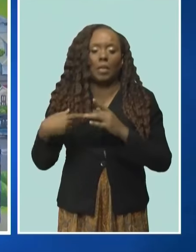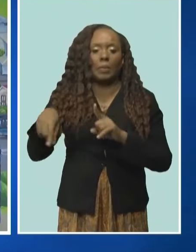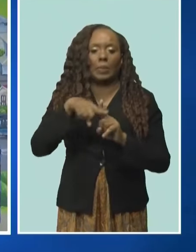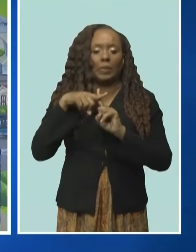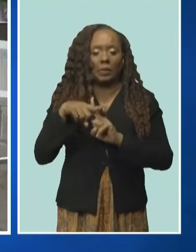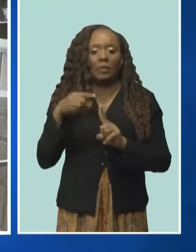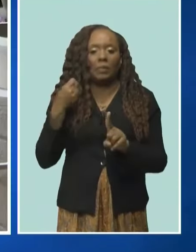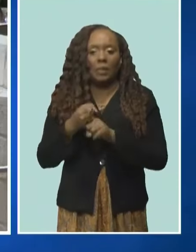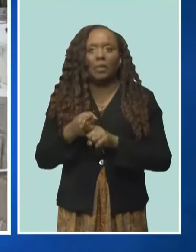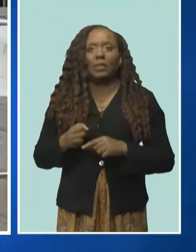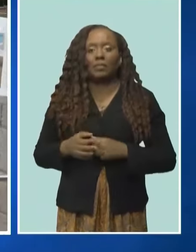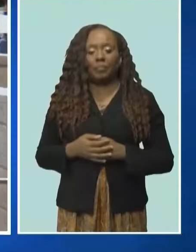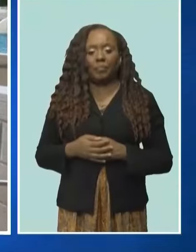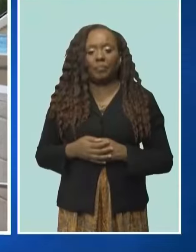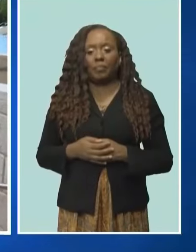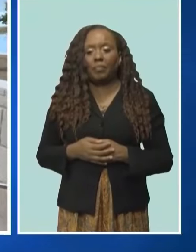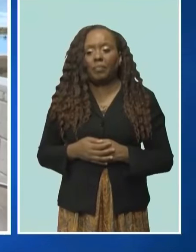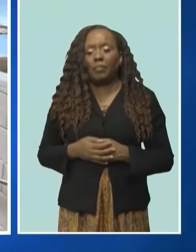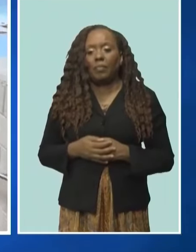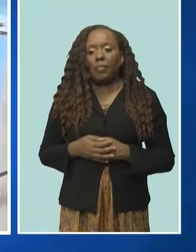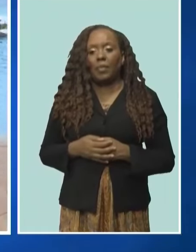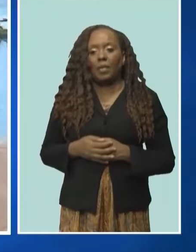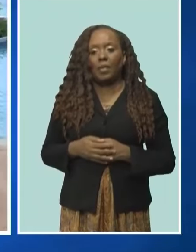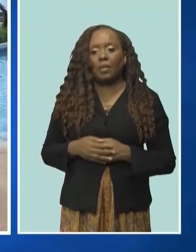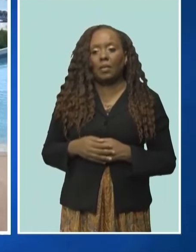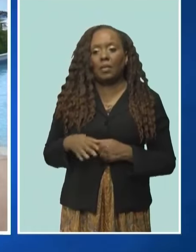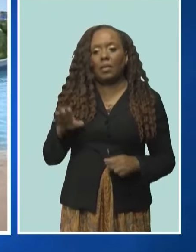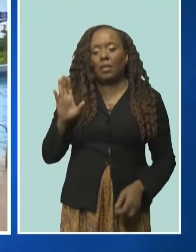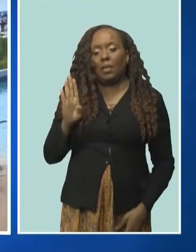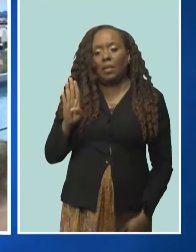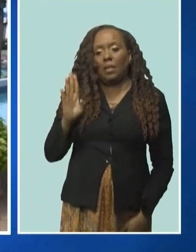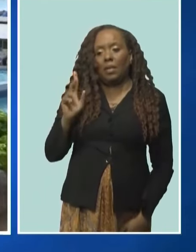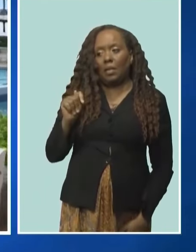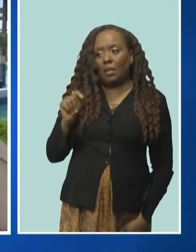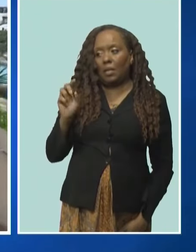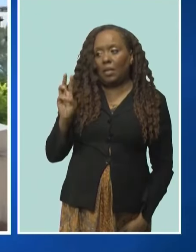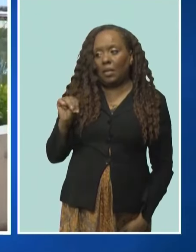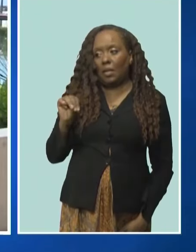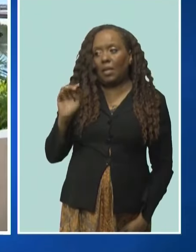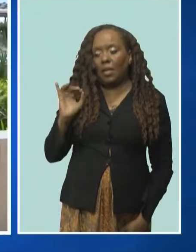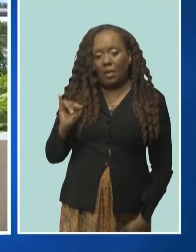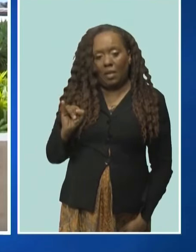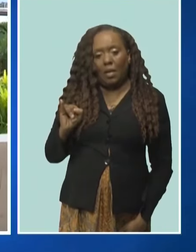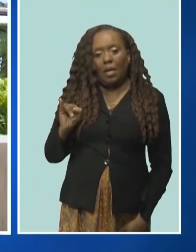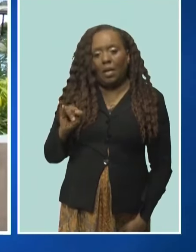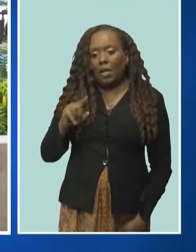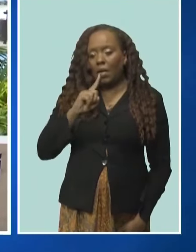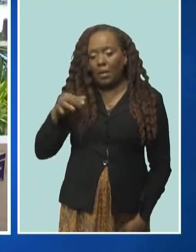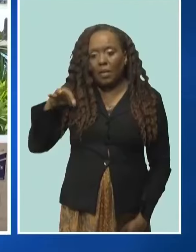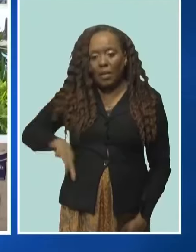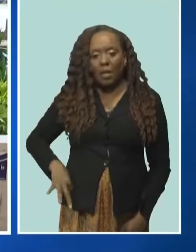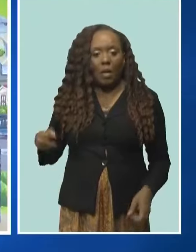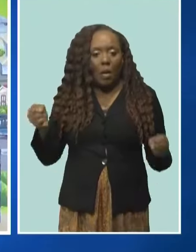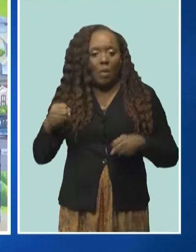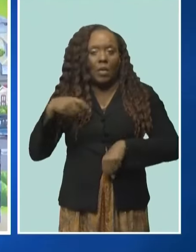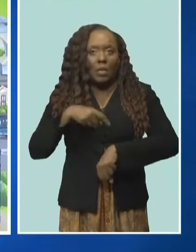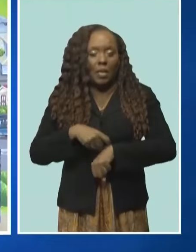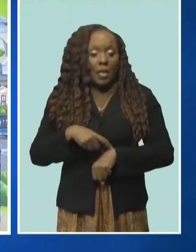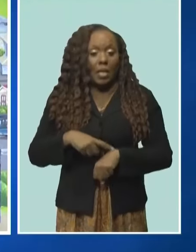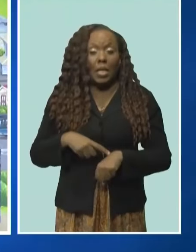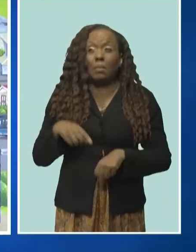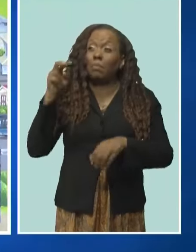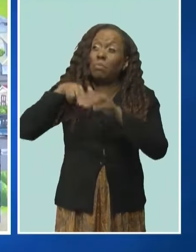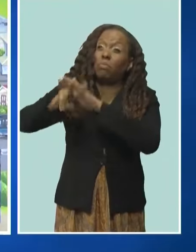impact on us. He says the work of the Barbados Tourism Marketing Incorporated is paying off, as winter is also looking good. Winter